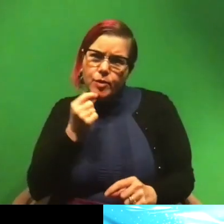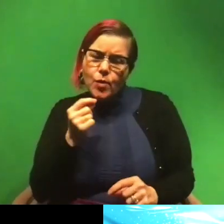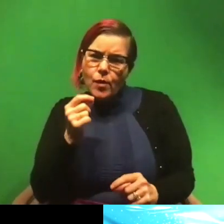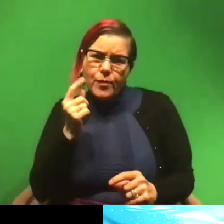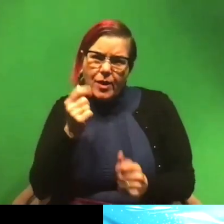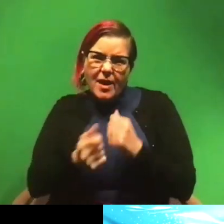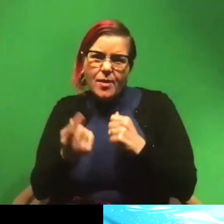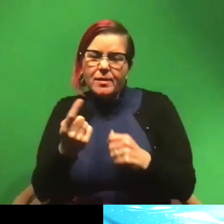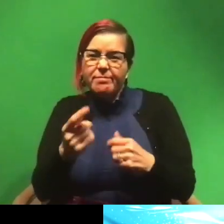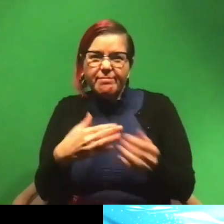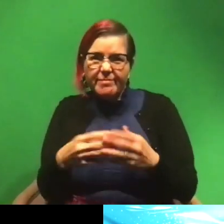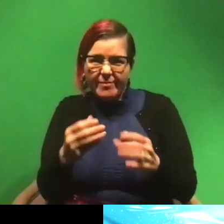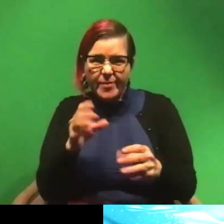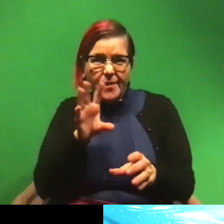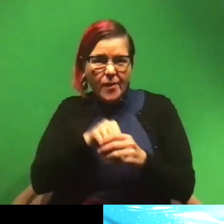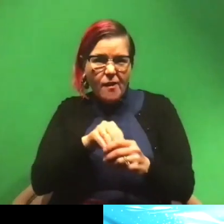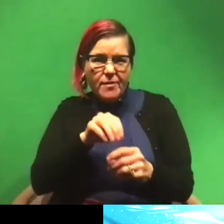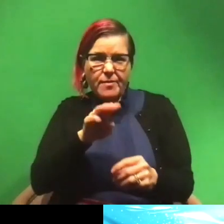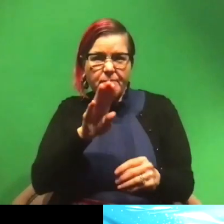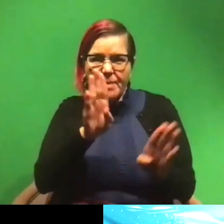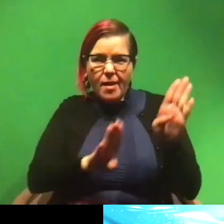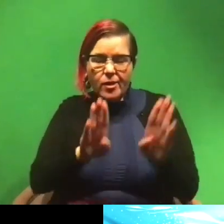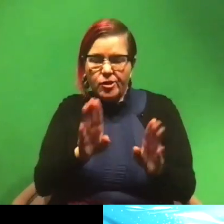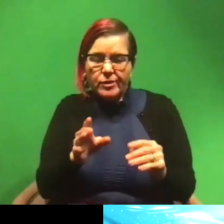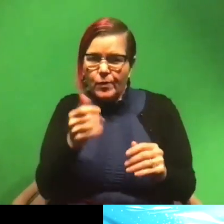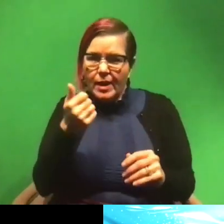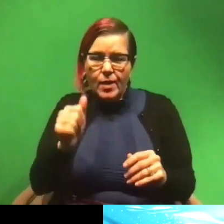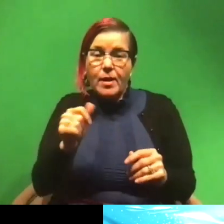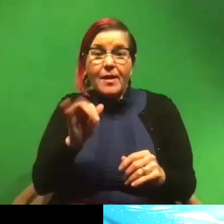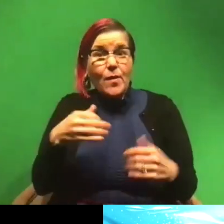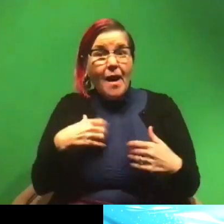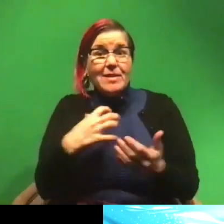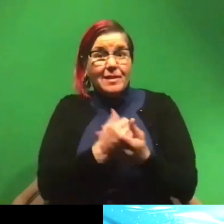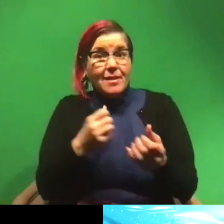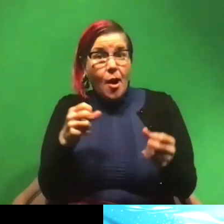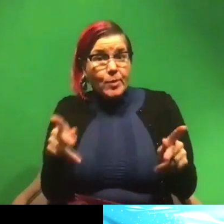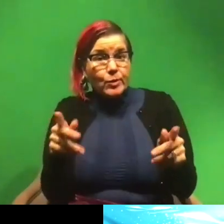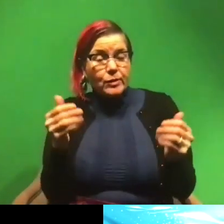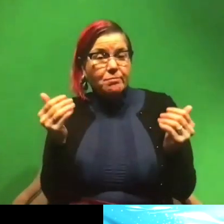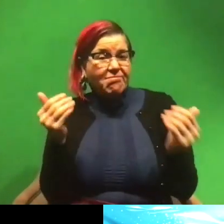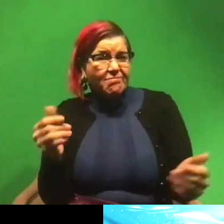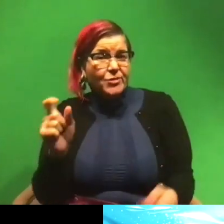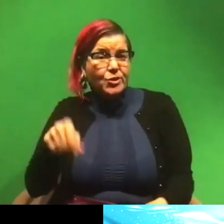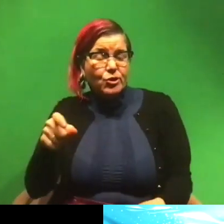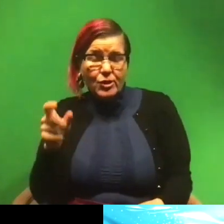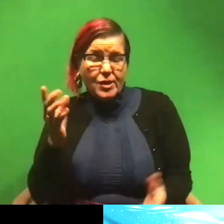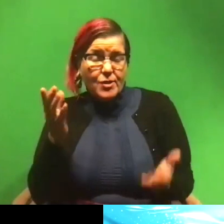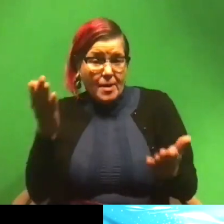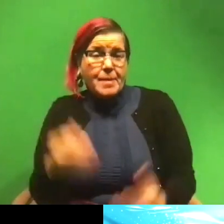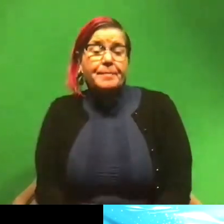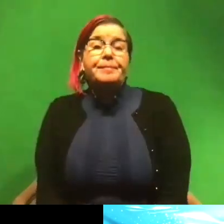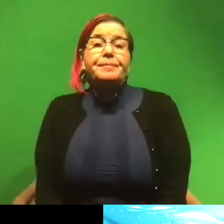anyone, even if you don't want to be a marine biologist. Like if you have the opportunity to scuba dive, highly recommend it.